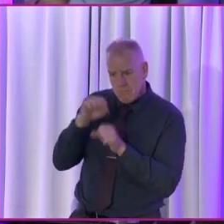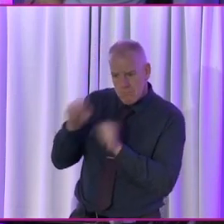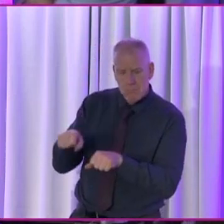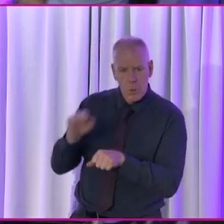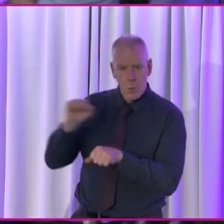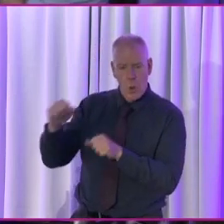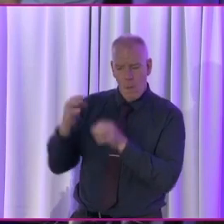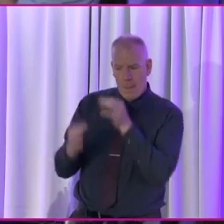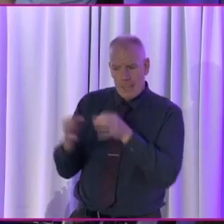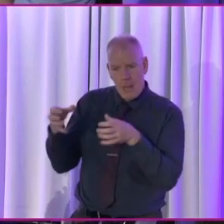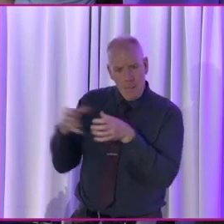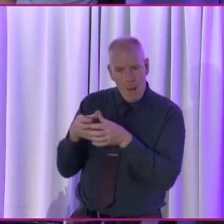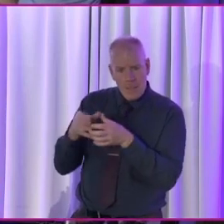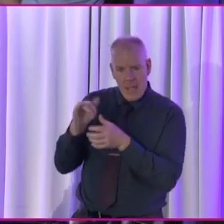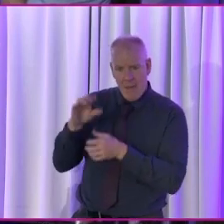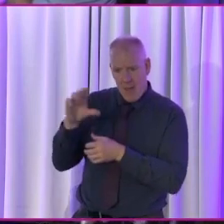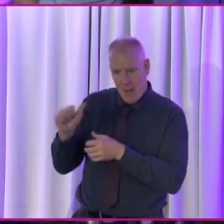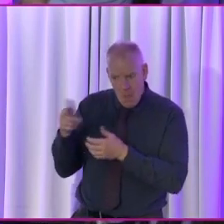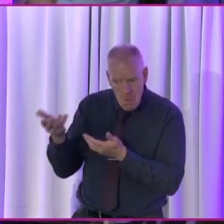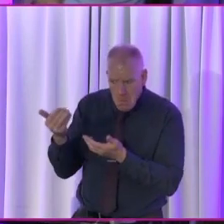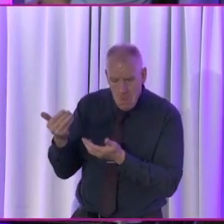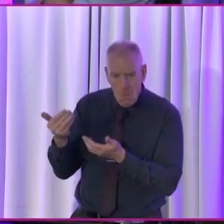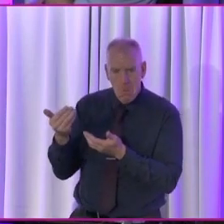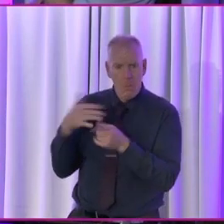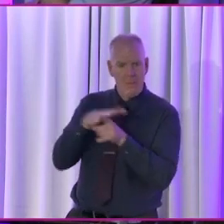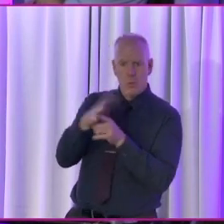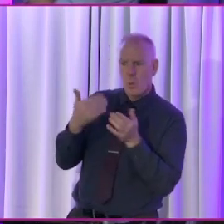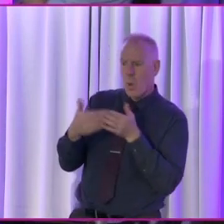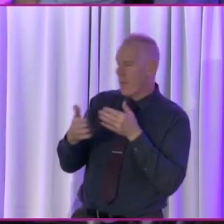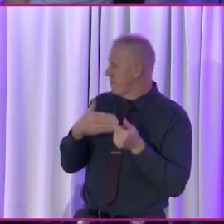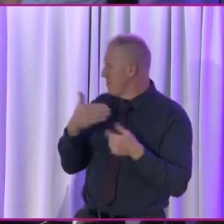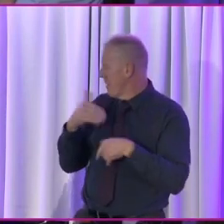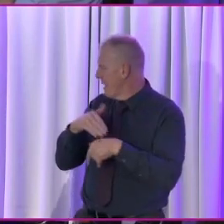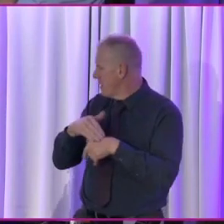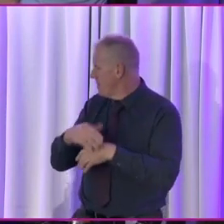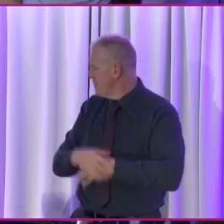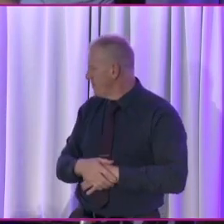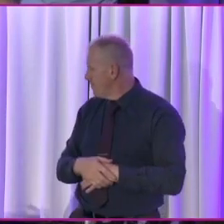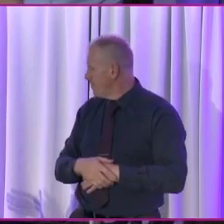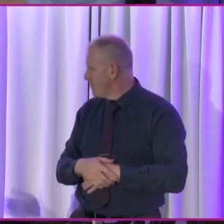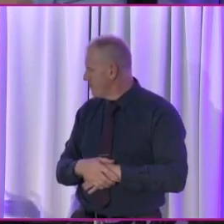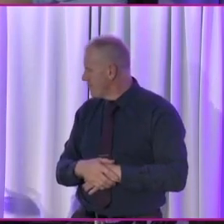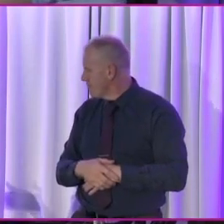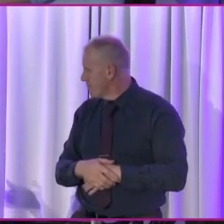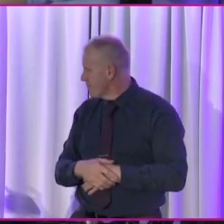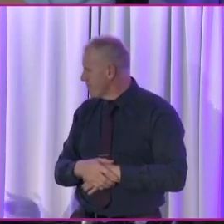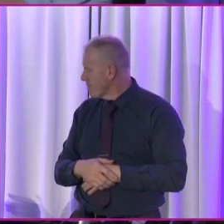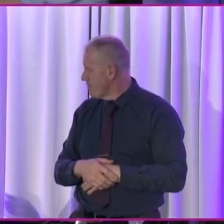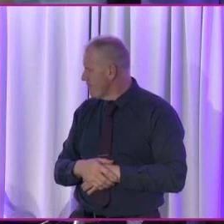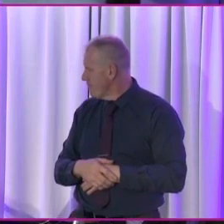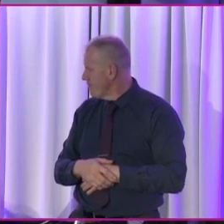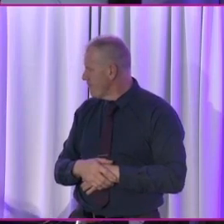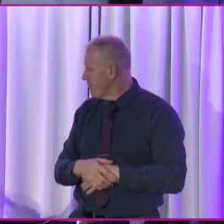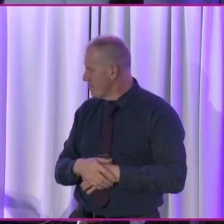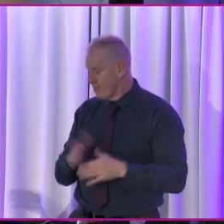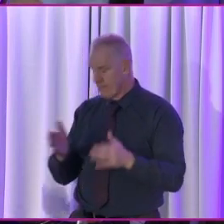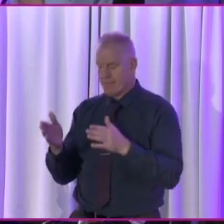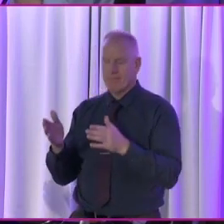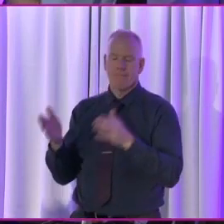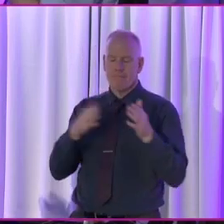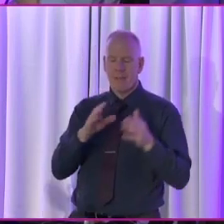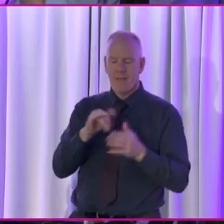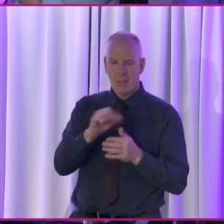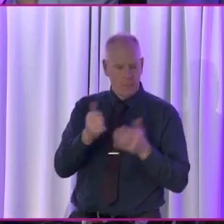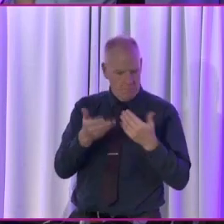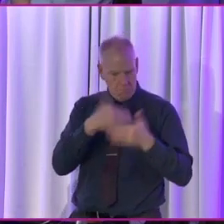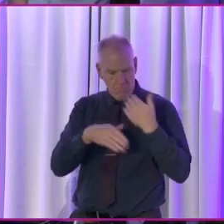within your political party, and been driven by the people it's going to be affected by. Do you have a mechanism for that, or how is that going? I'll start, Paul, I'll go on to you.